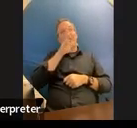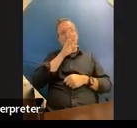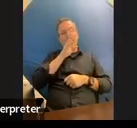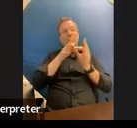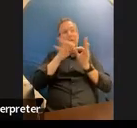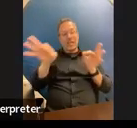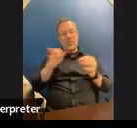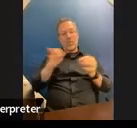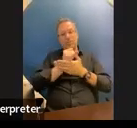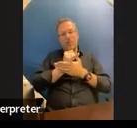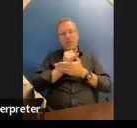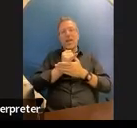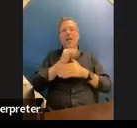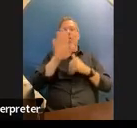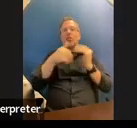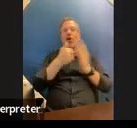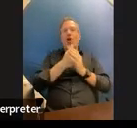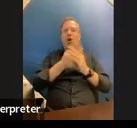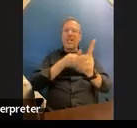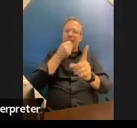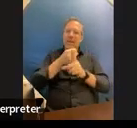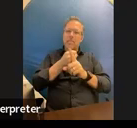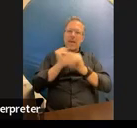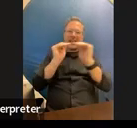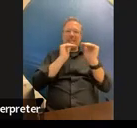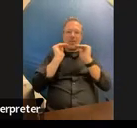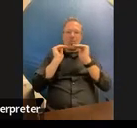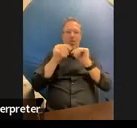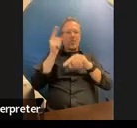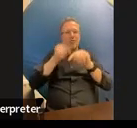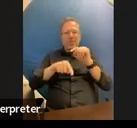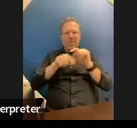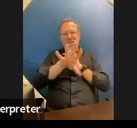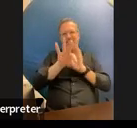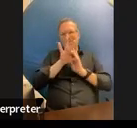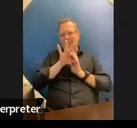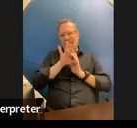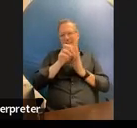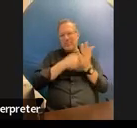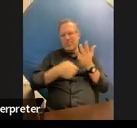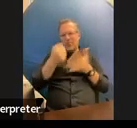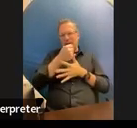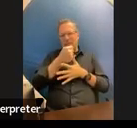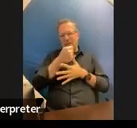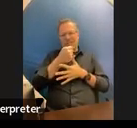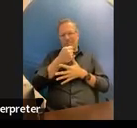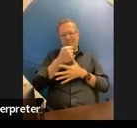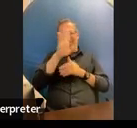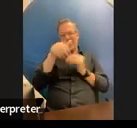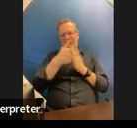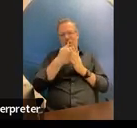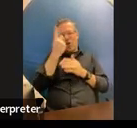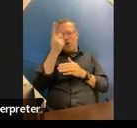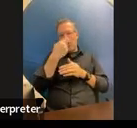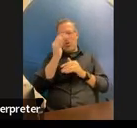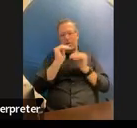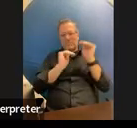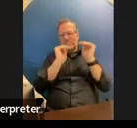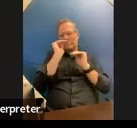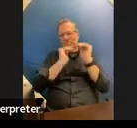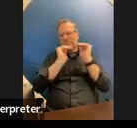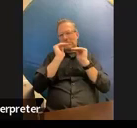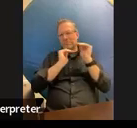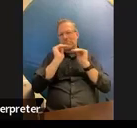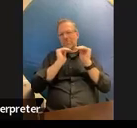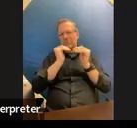are affecting this child equally we can't pull out a primary um so we want to have all of the